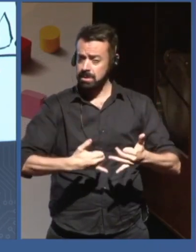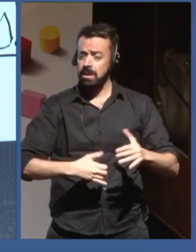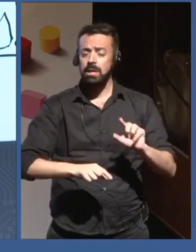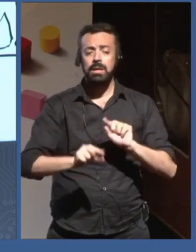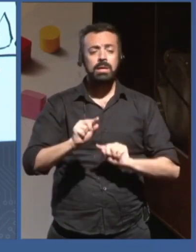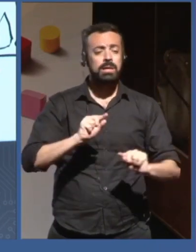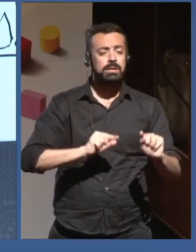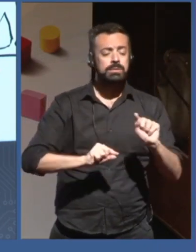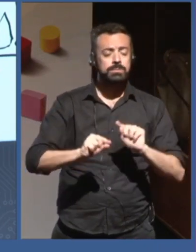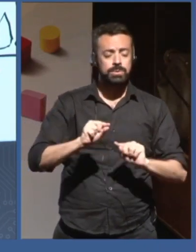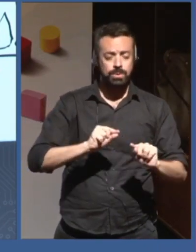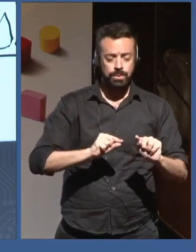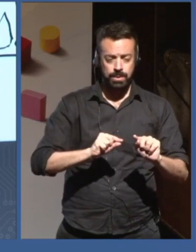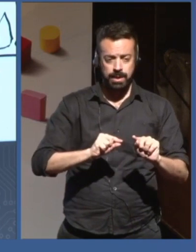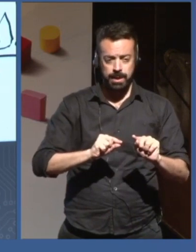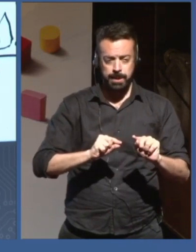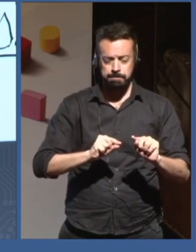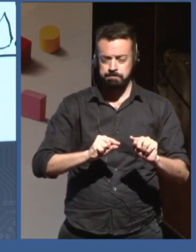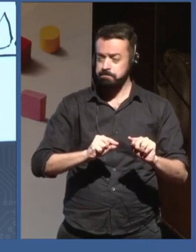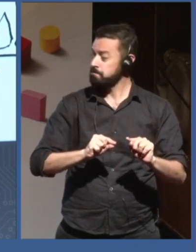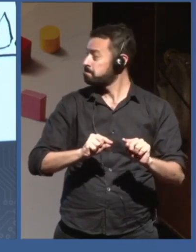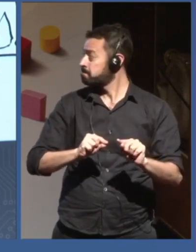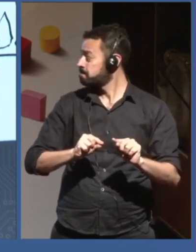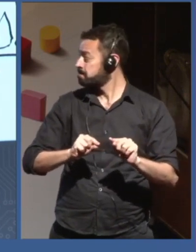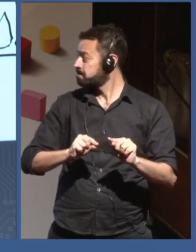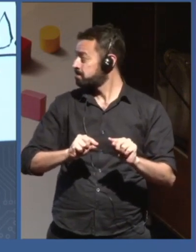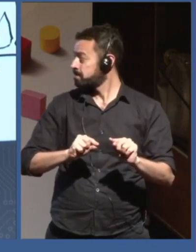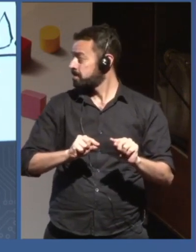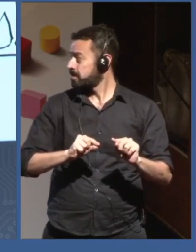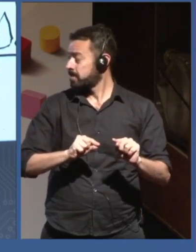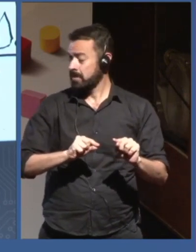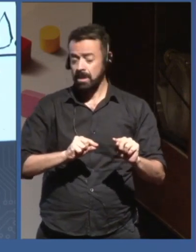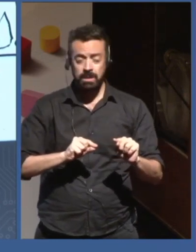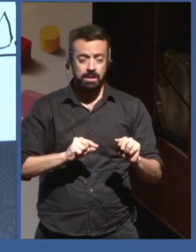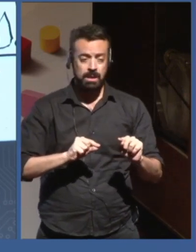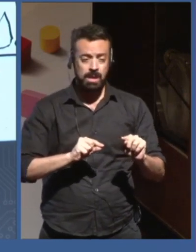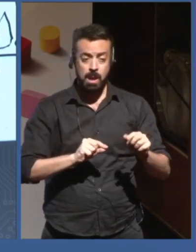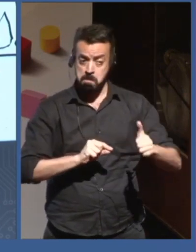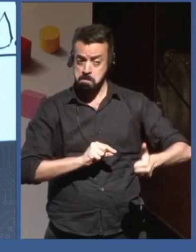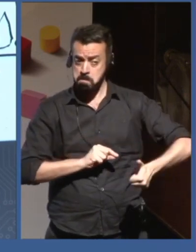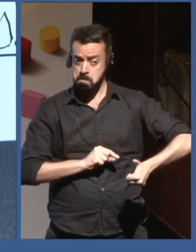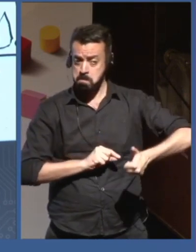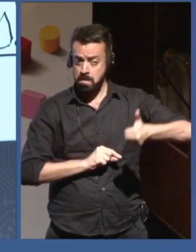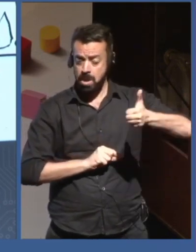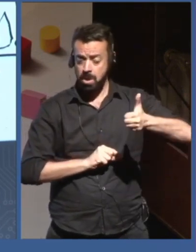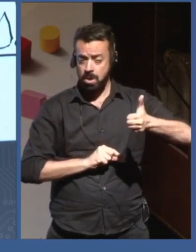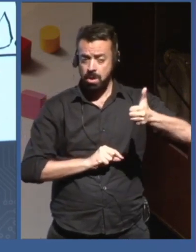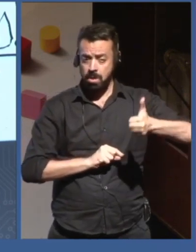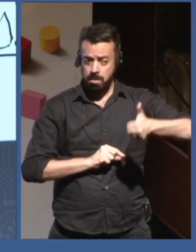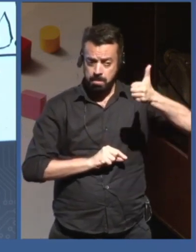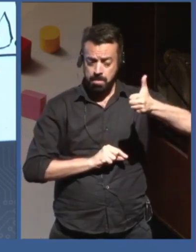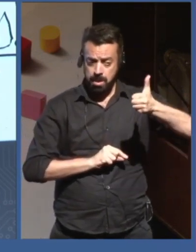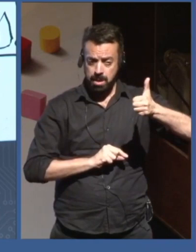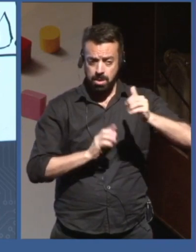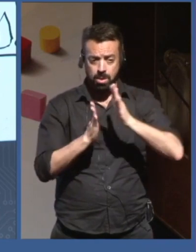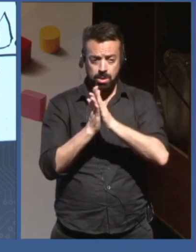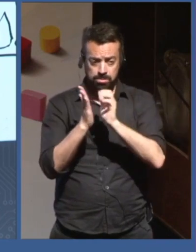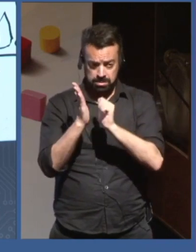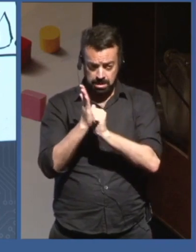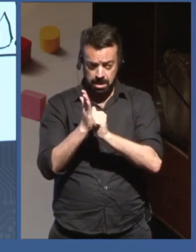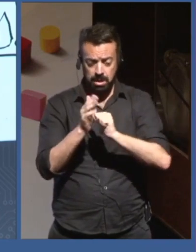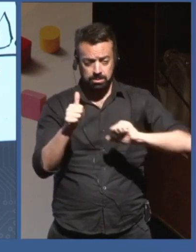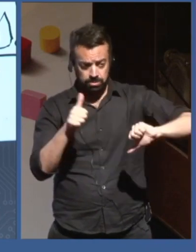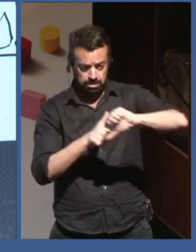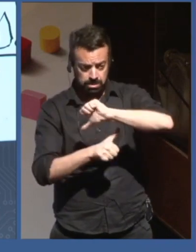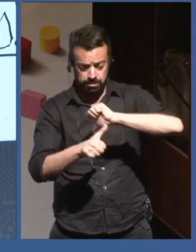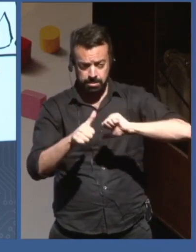argument that the main way in which the data revolution is going to help human progress is by improving measurement. So you